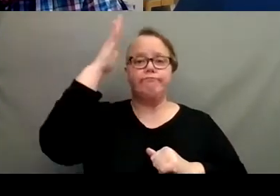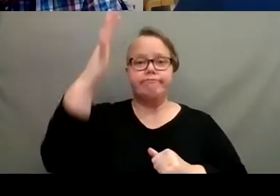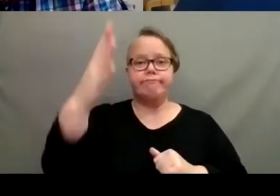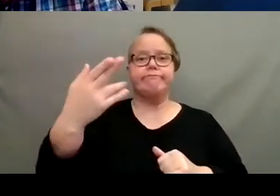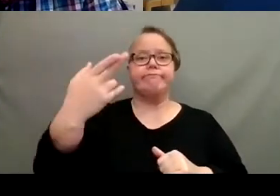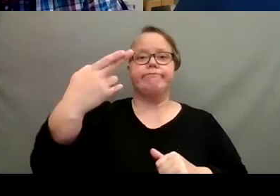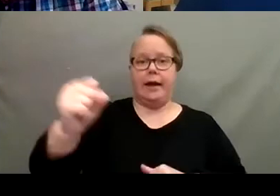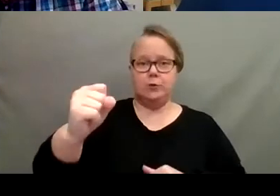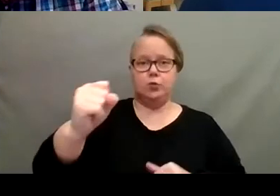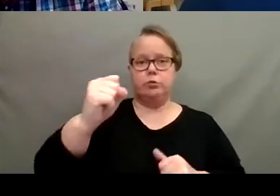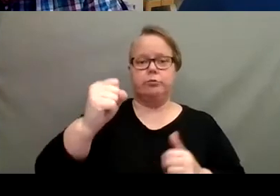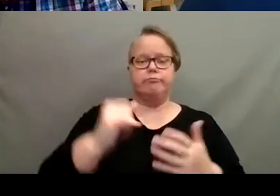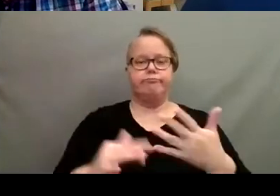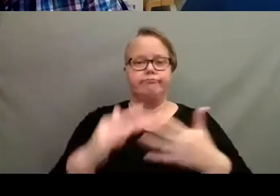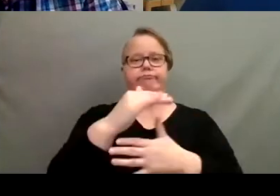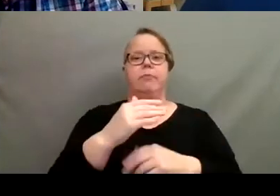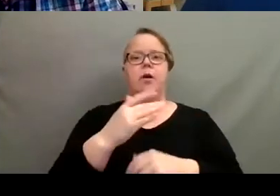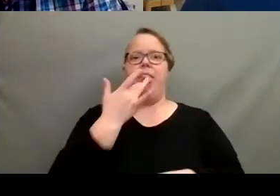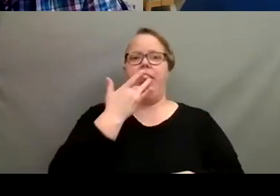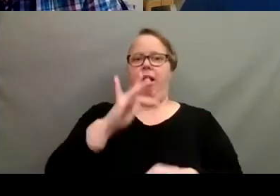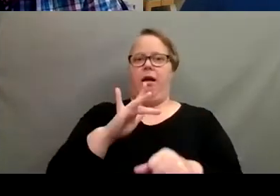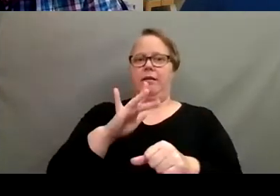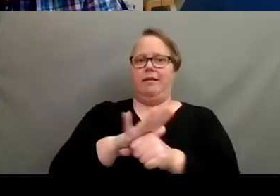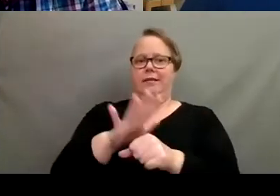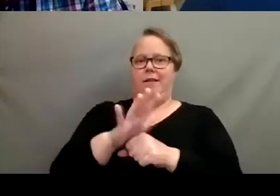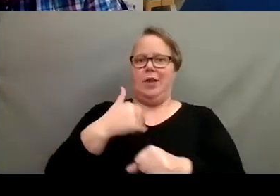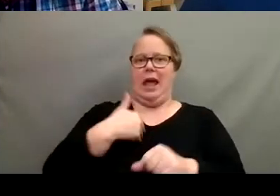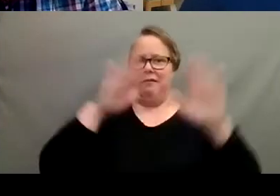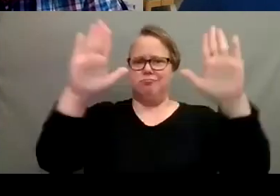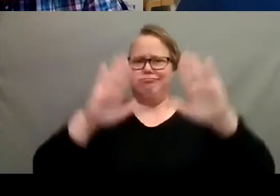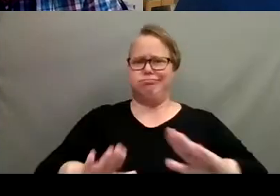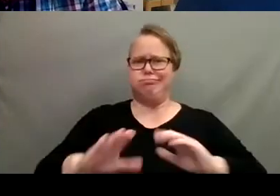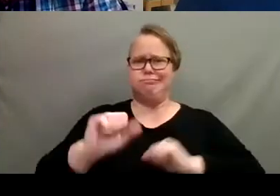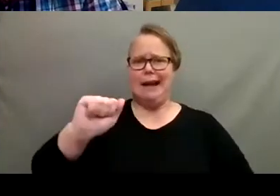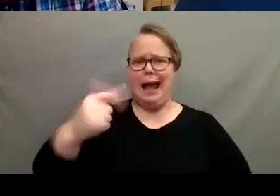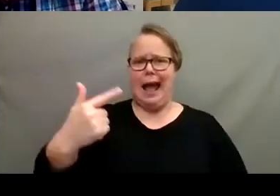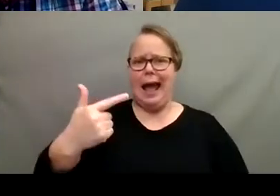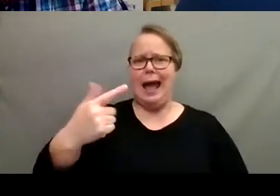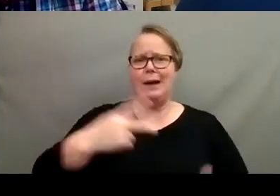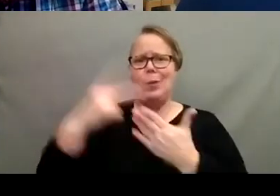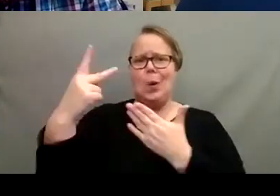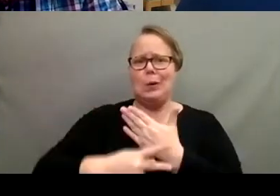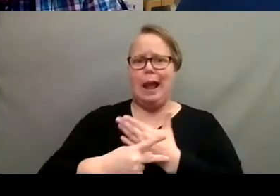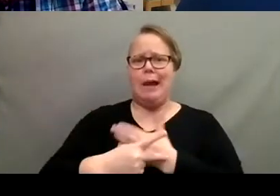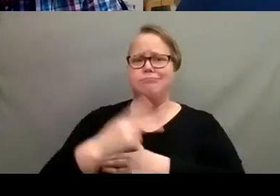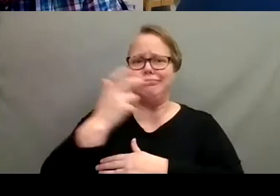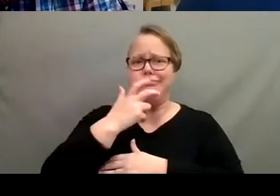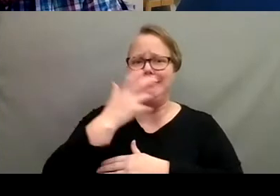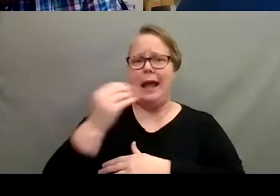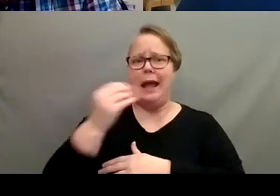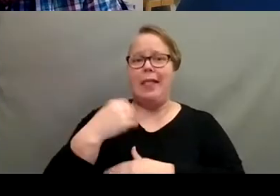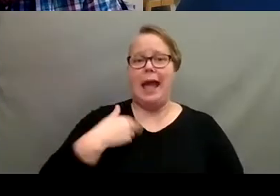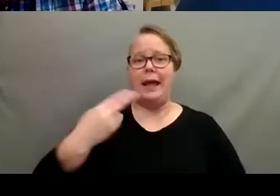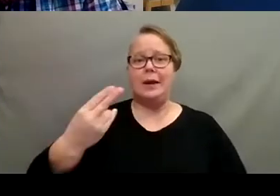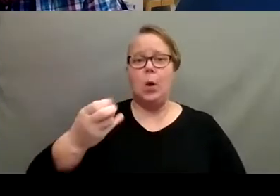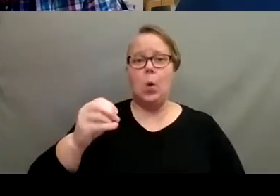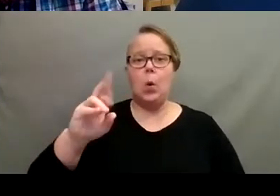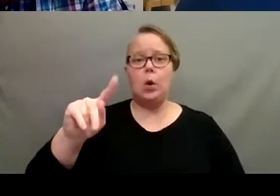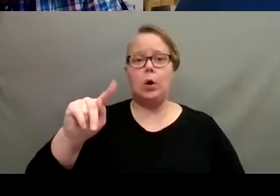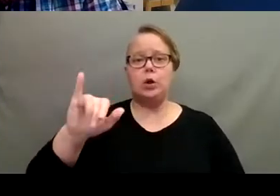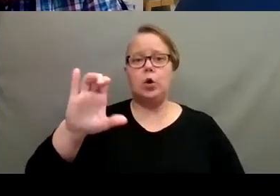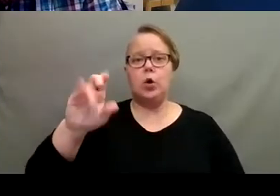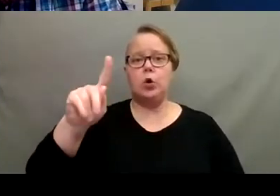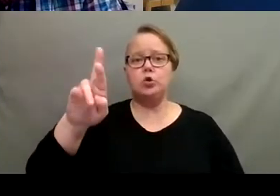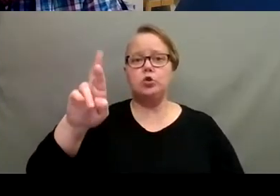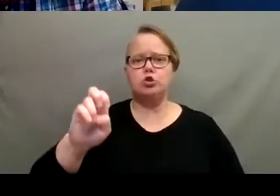high school and was lucky enough to have a great ag program at the high school I was at. And they had a horticulture class. It was like a, it was